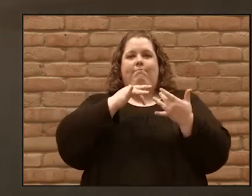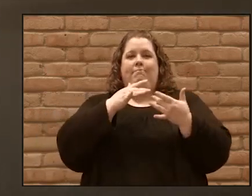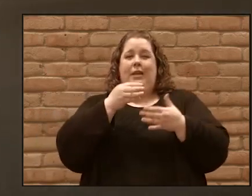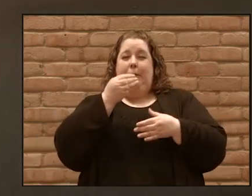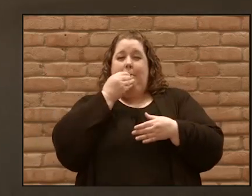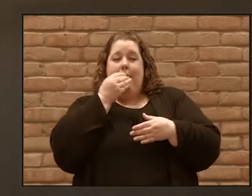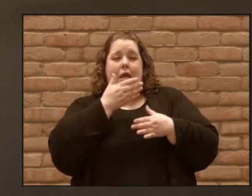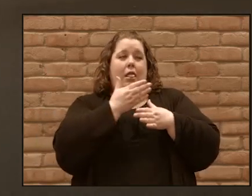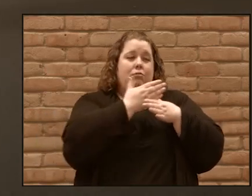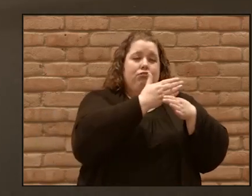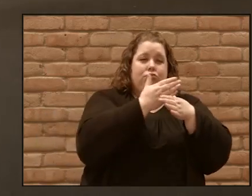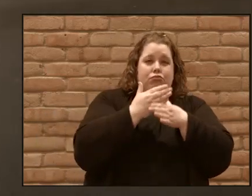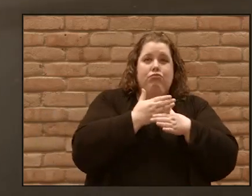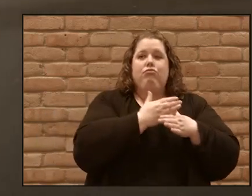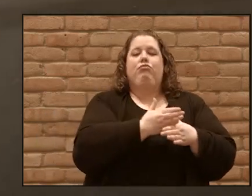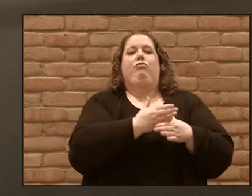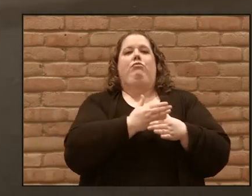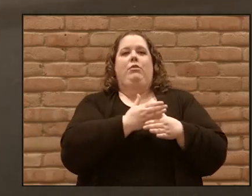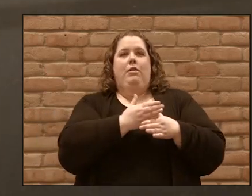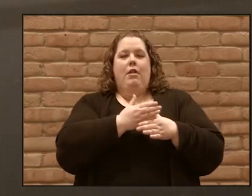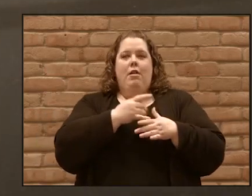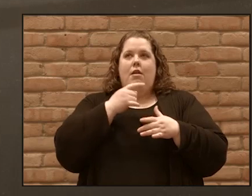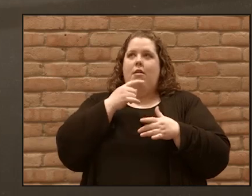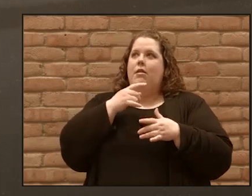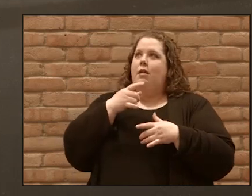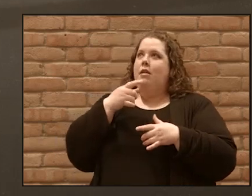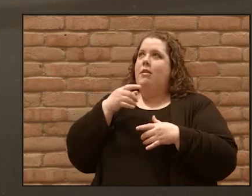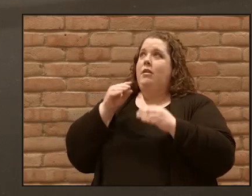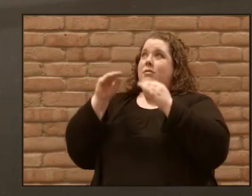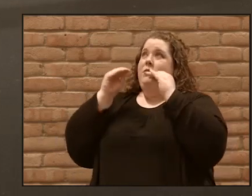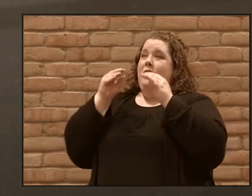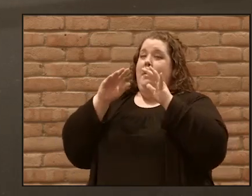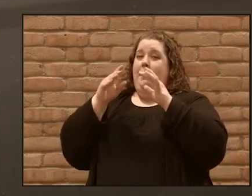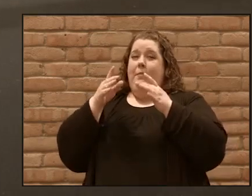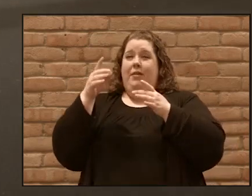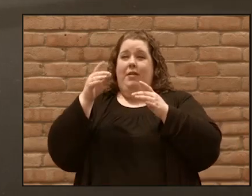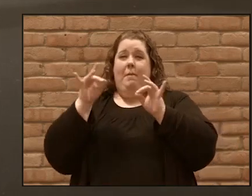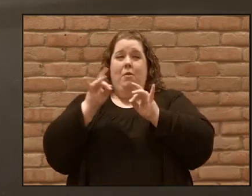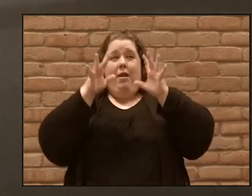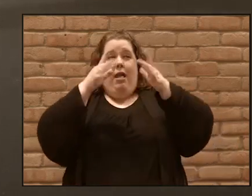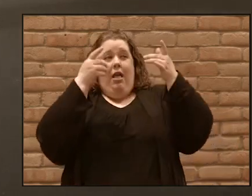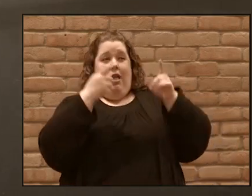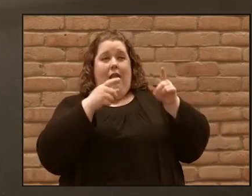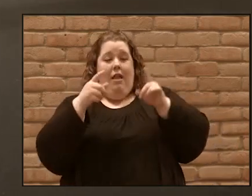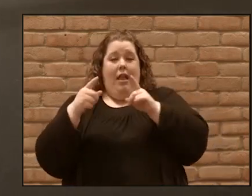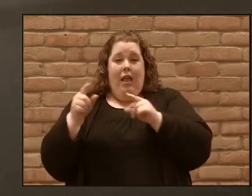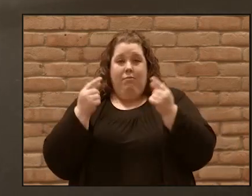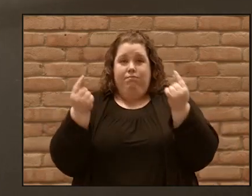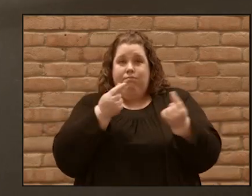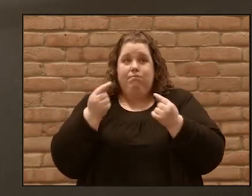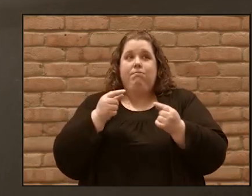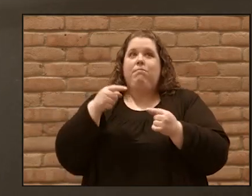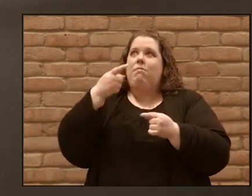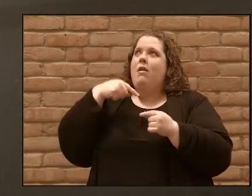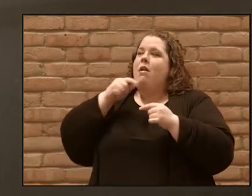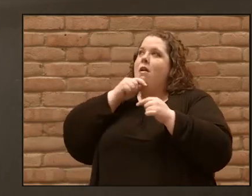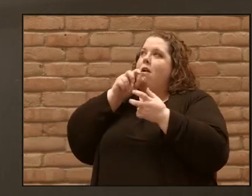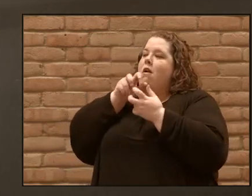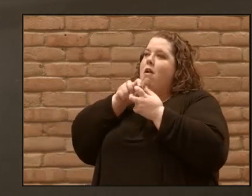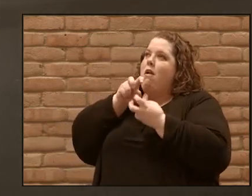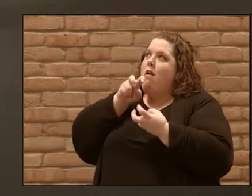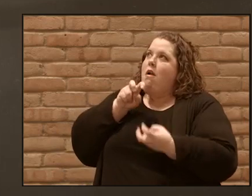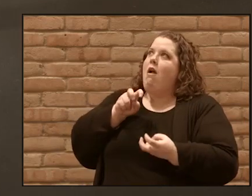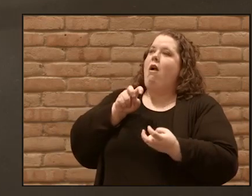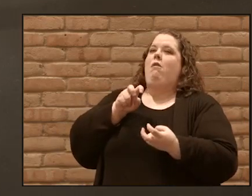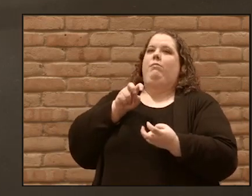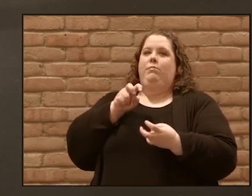sense of awe came over them all, and the apostles performed many miraculous signs and wonders. And all the believers met together in one place